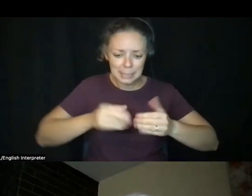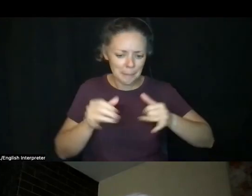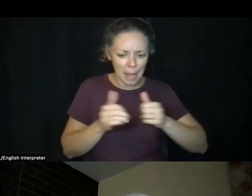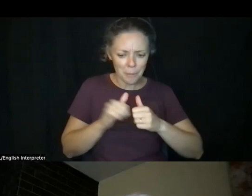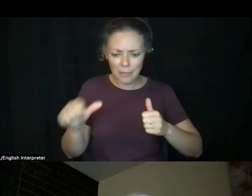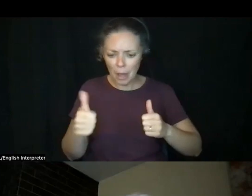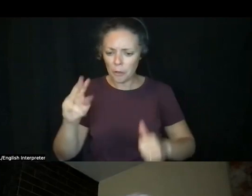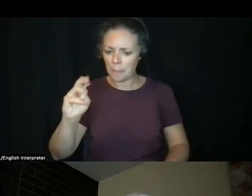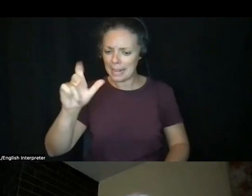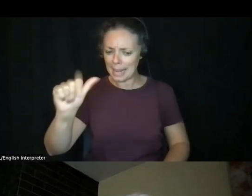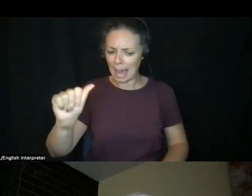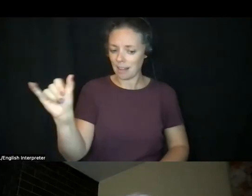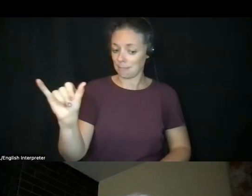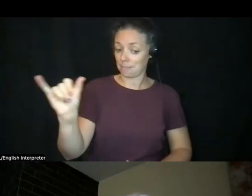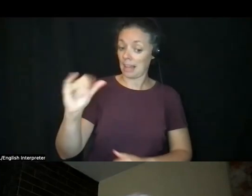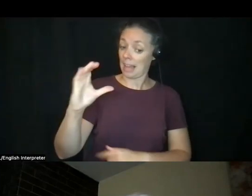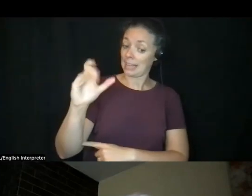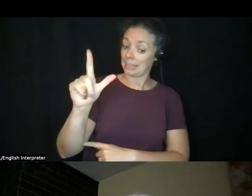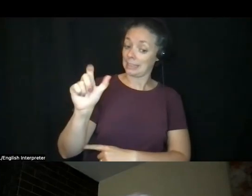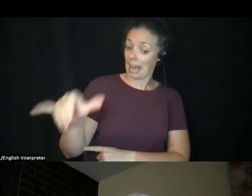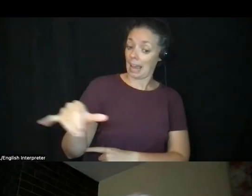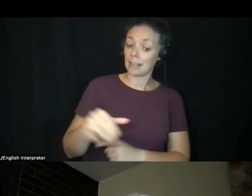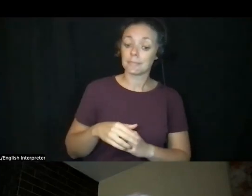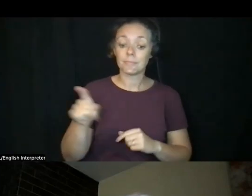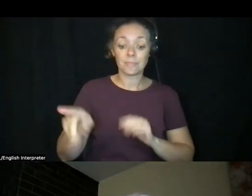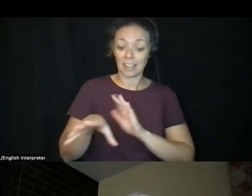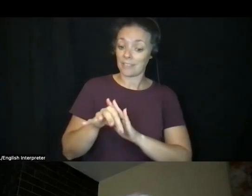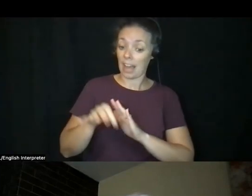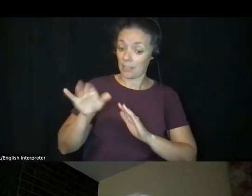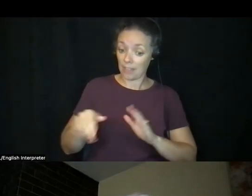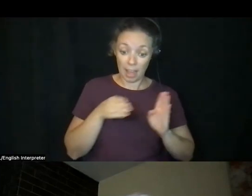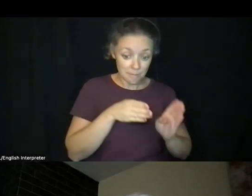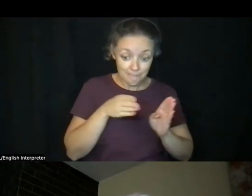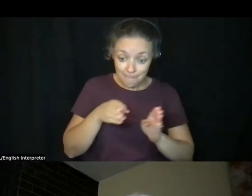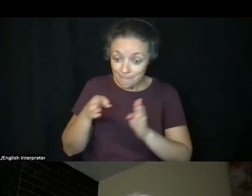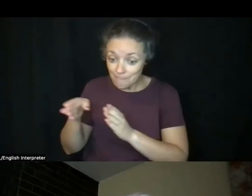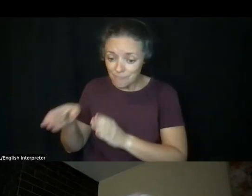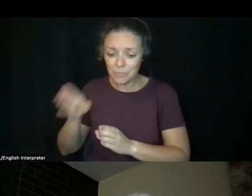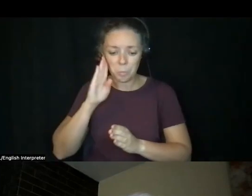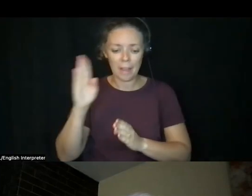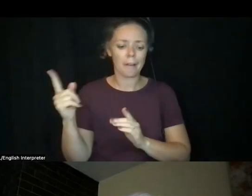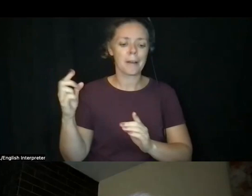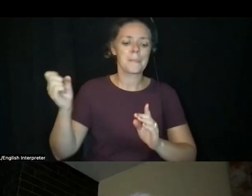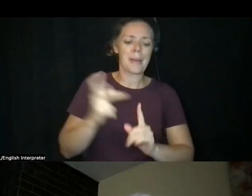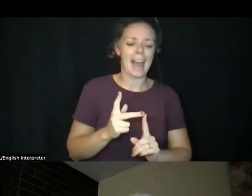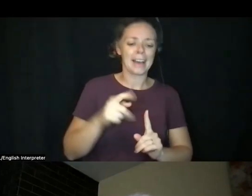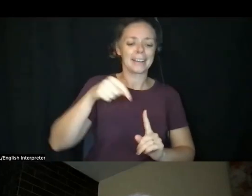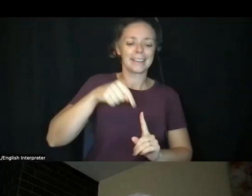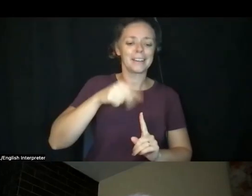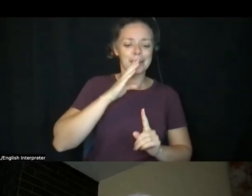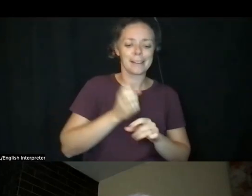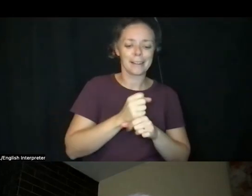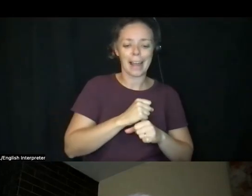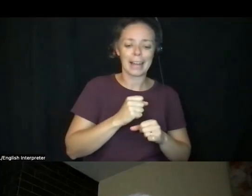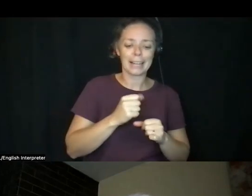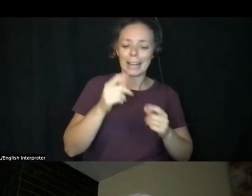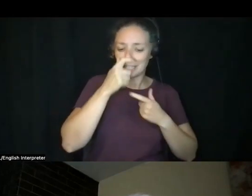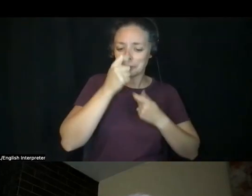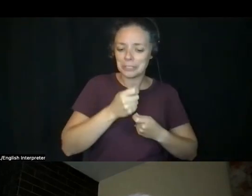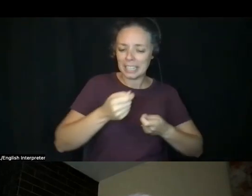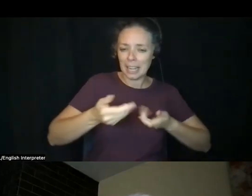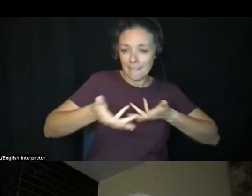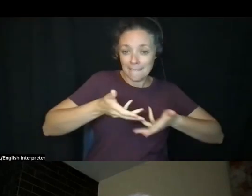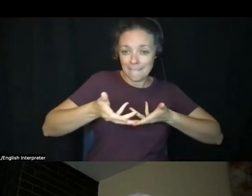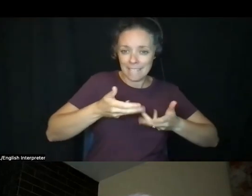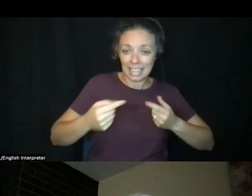notably clay. She finds that those ventures inevitably spiral back and create an interesting dialogue with her core